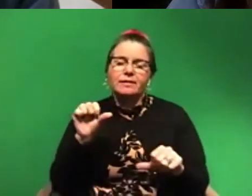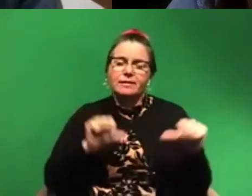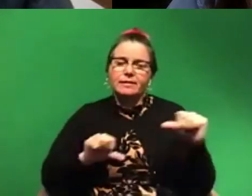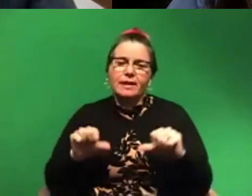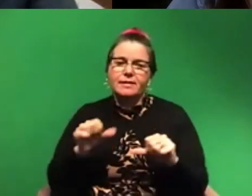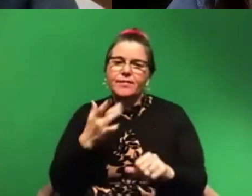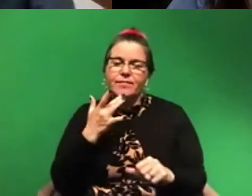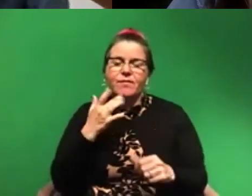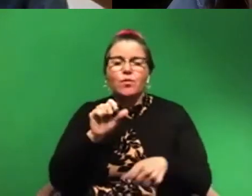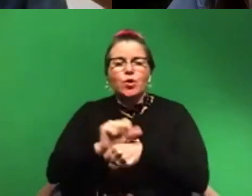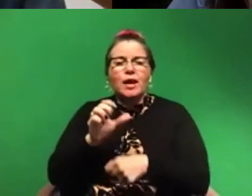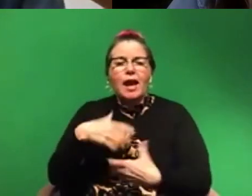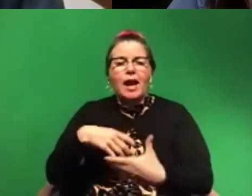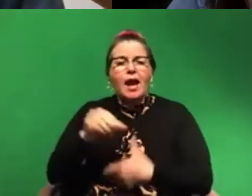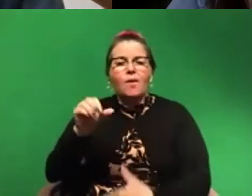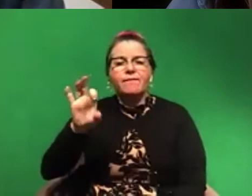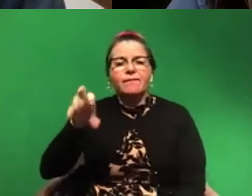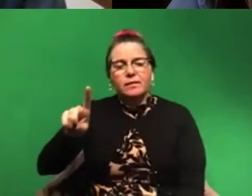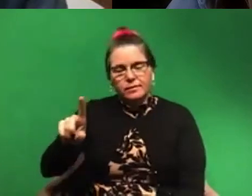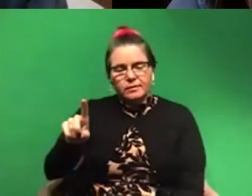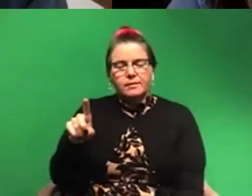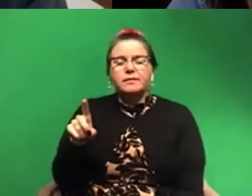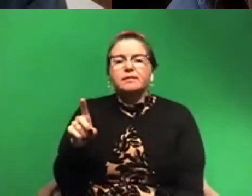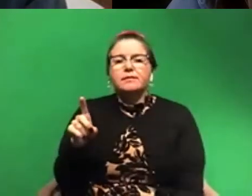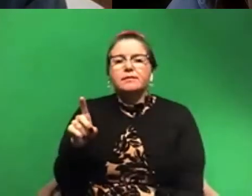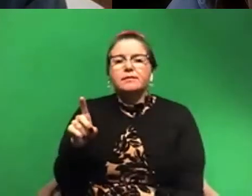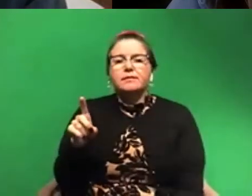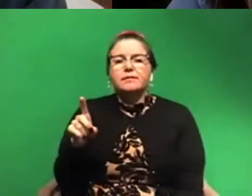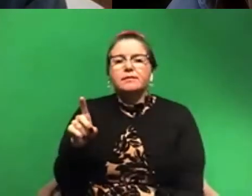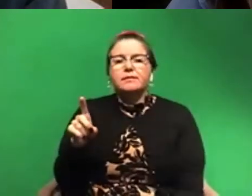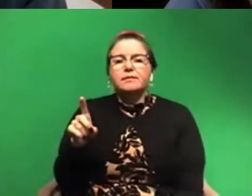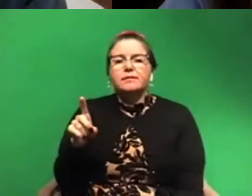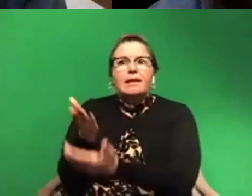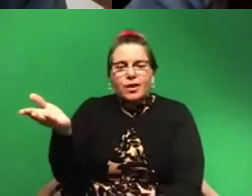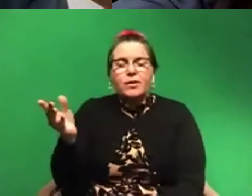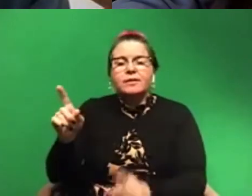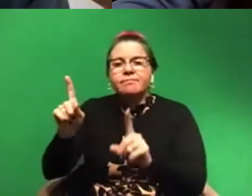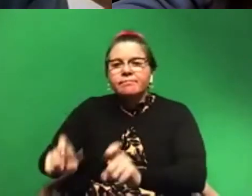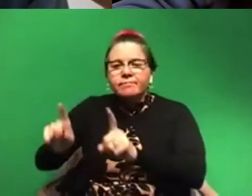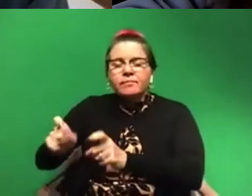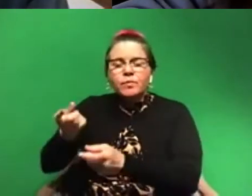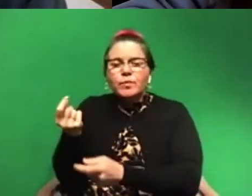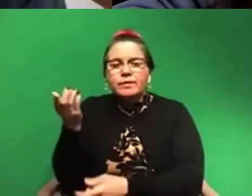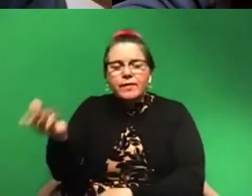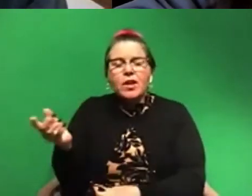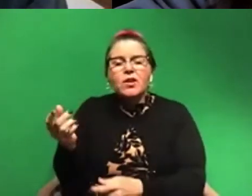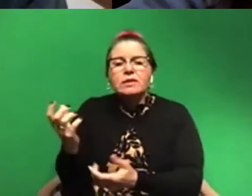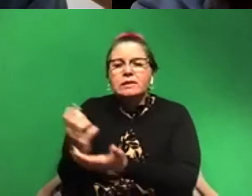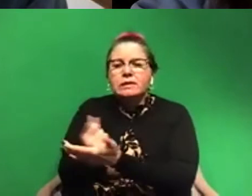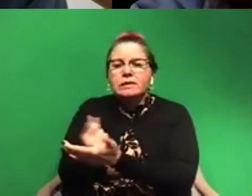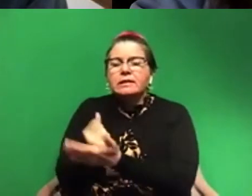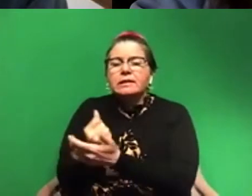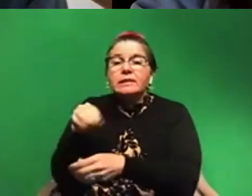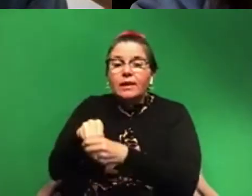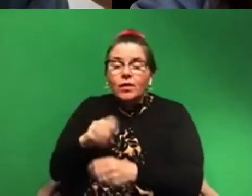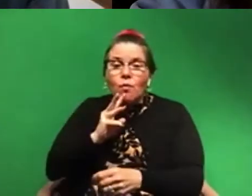Um, it's getting out in the field, sampling what's out there, getting a chance to get in the water or be at the, at the seashore's